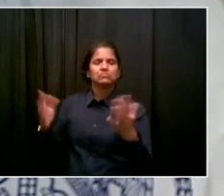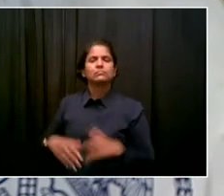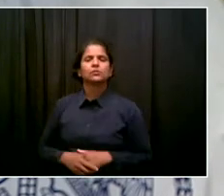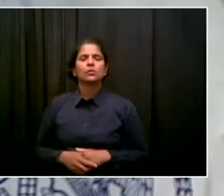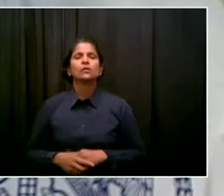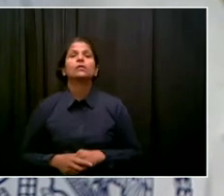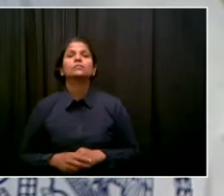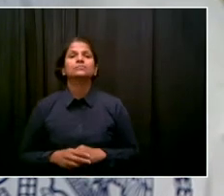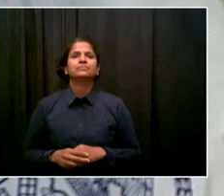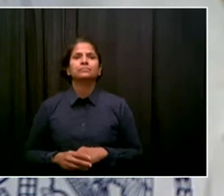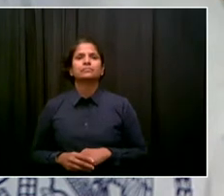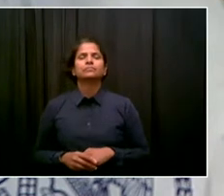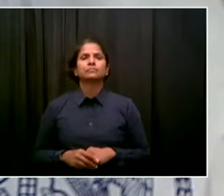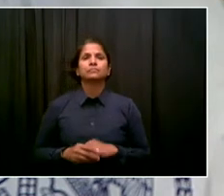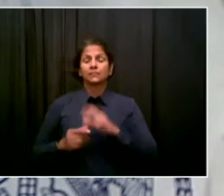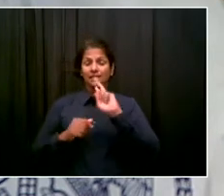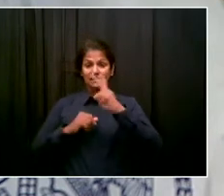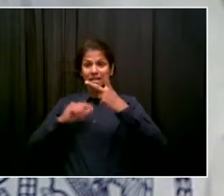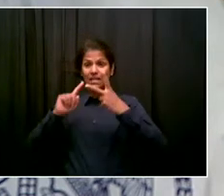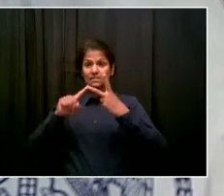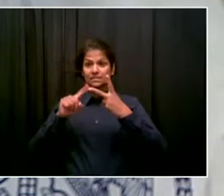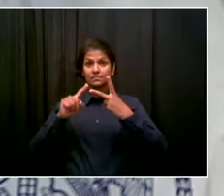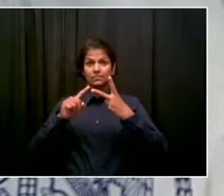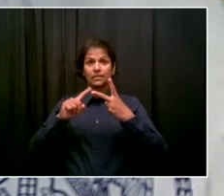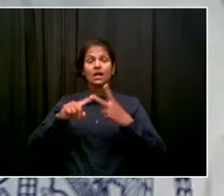curfew at Washington Square Park.